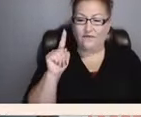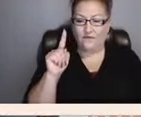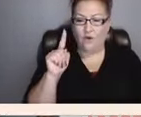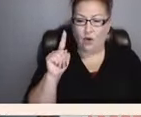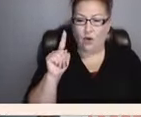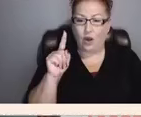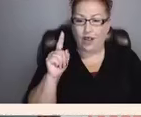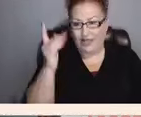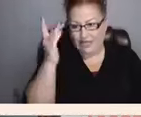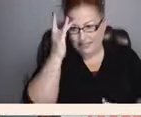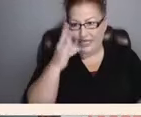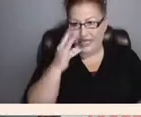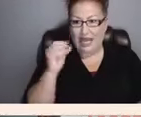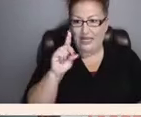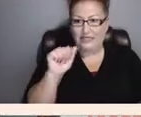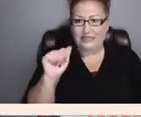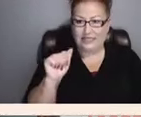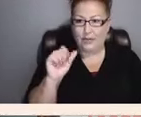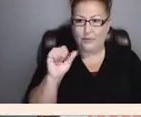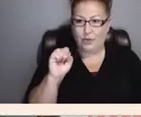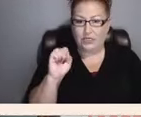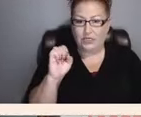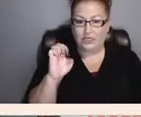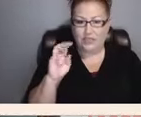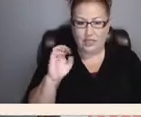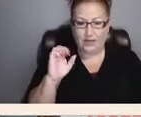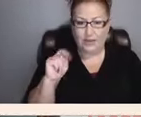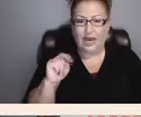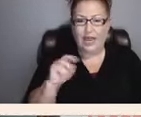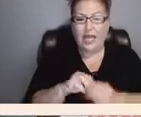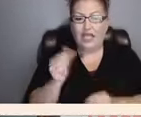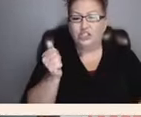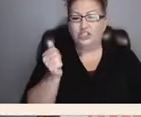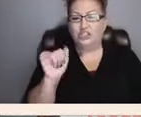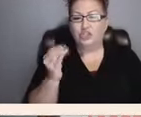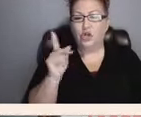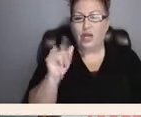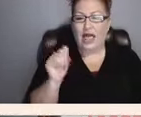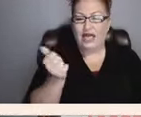semen in July 1798.